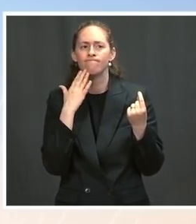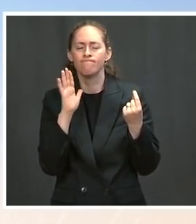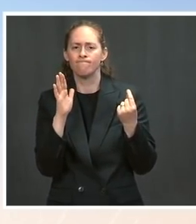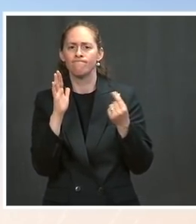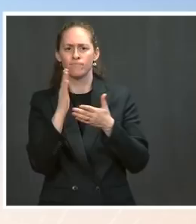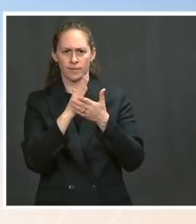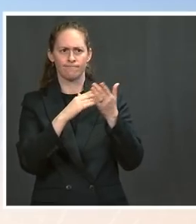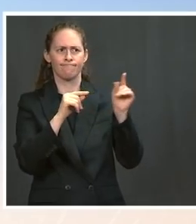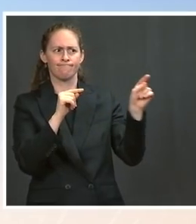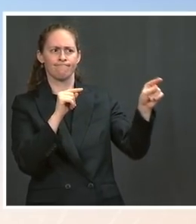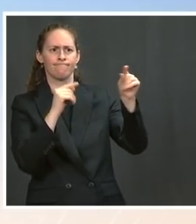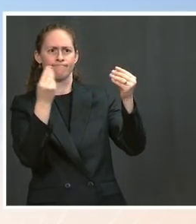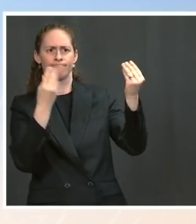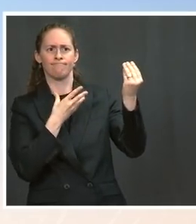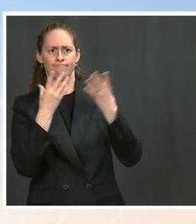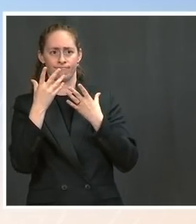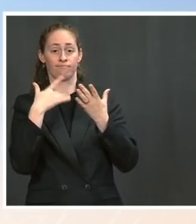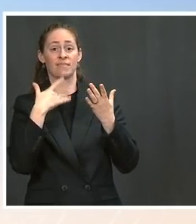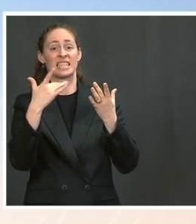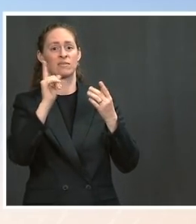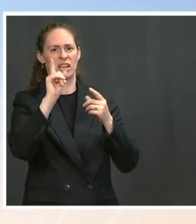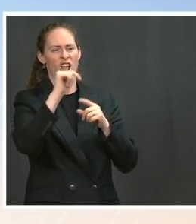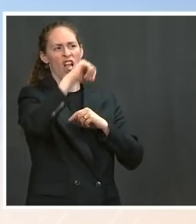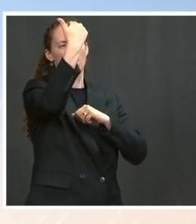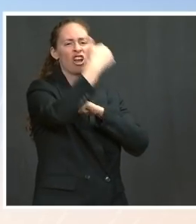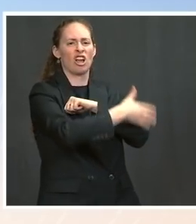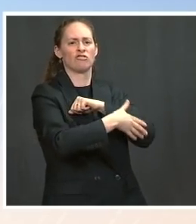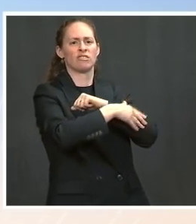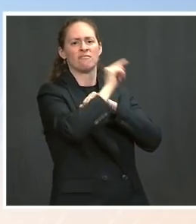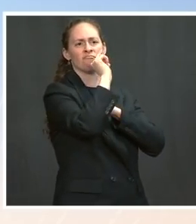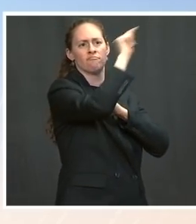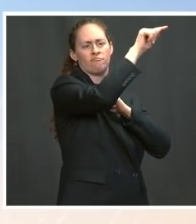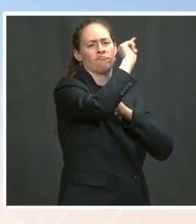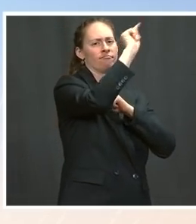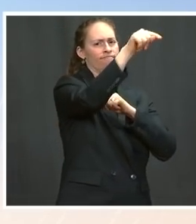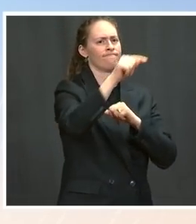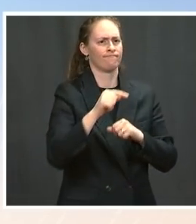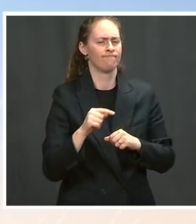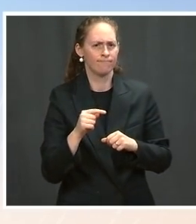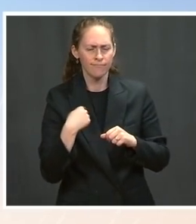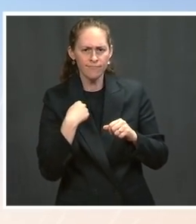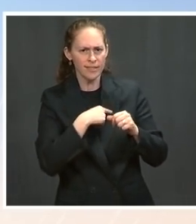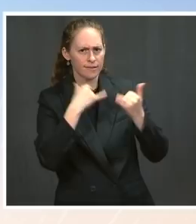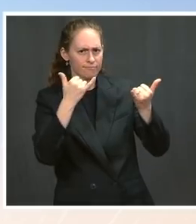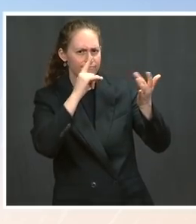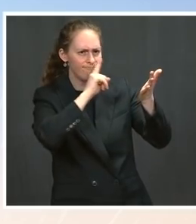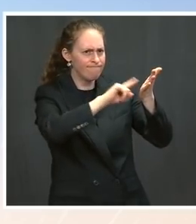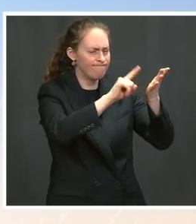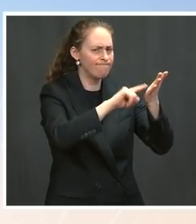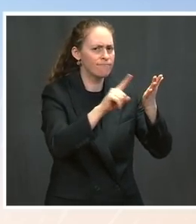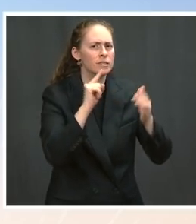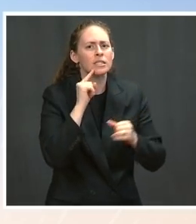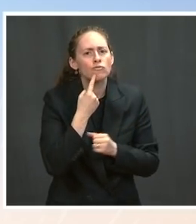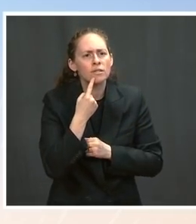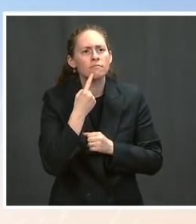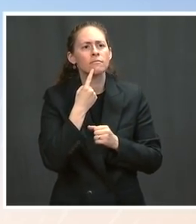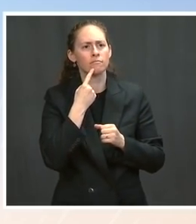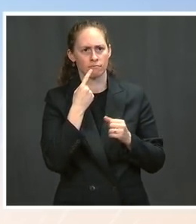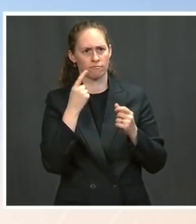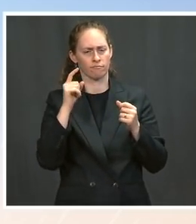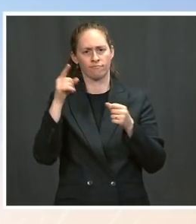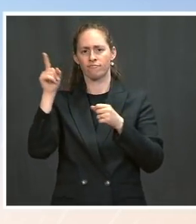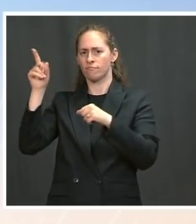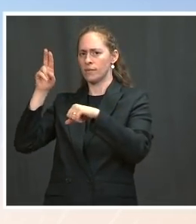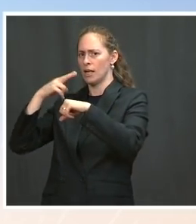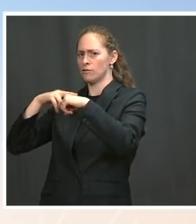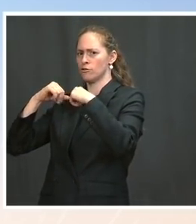overseas. So, right now, we are working to investigate, taking every report seriously, and our national security team is overseeing that process.